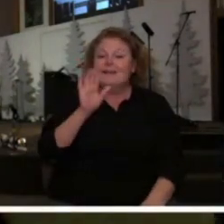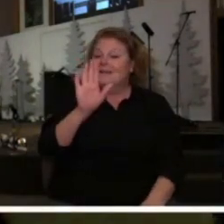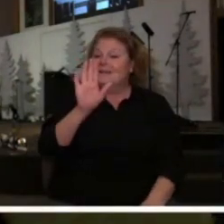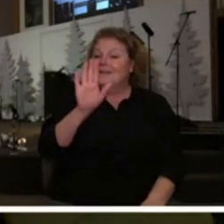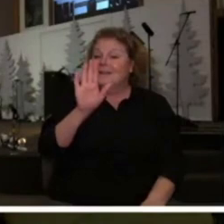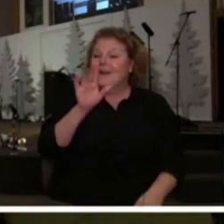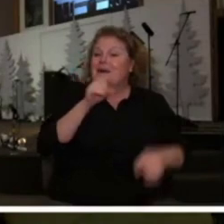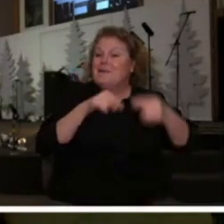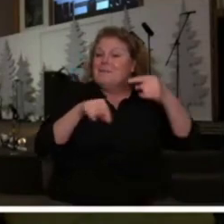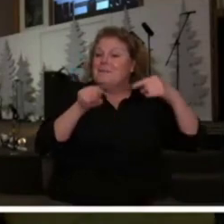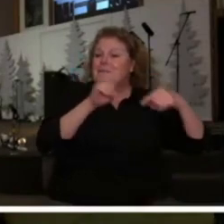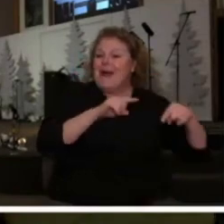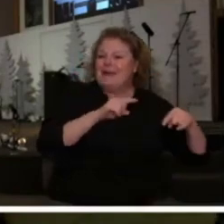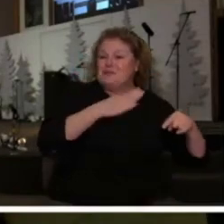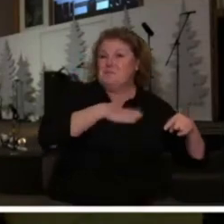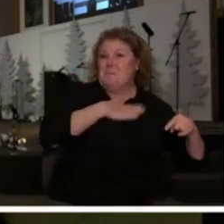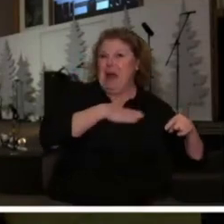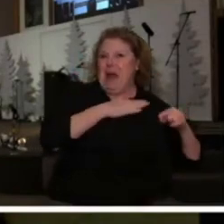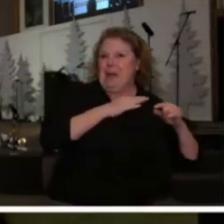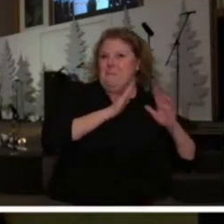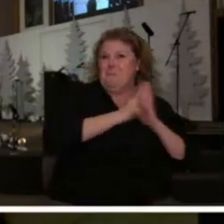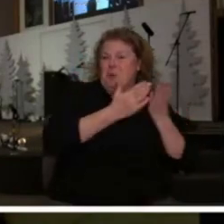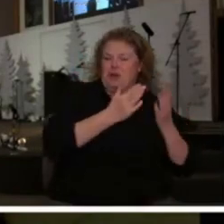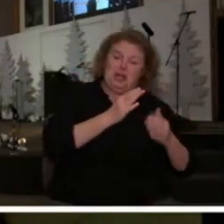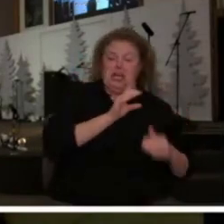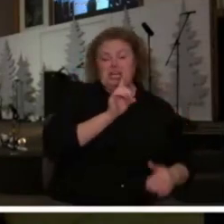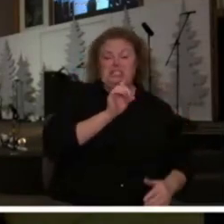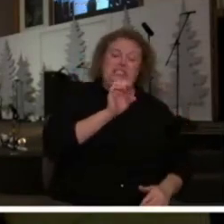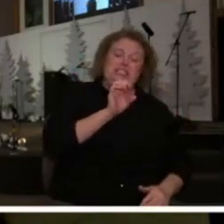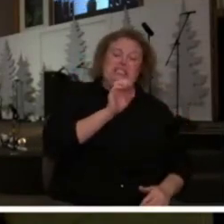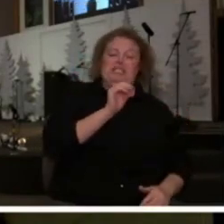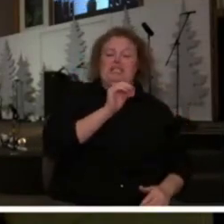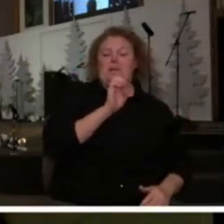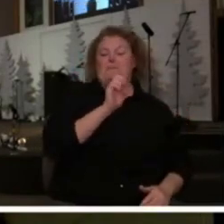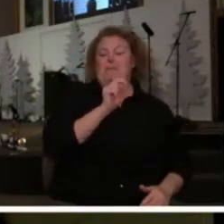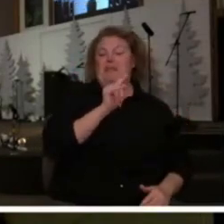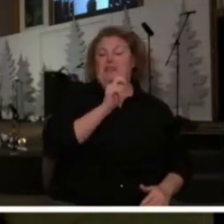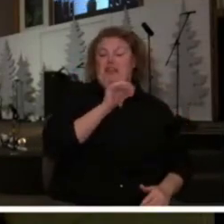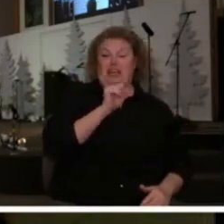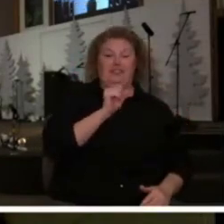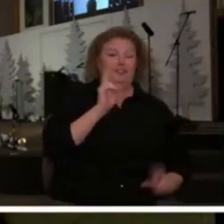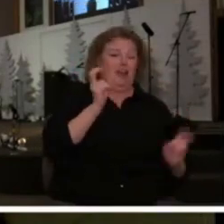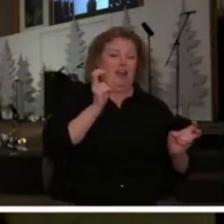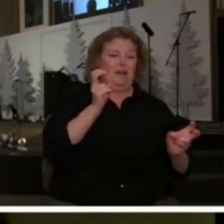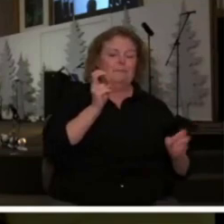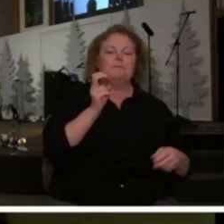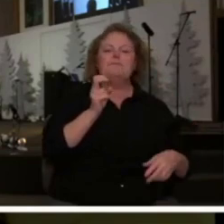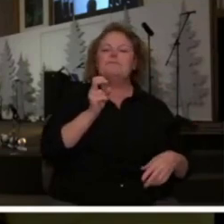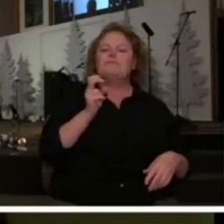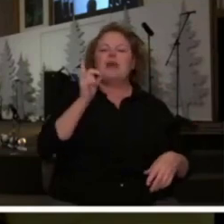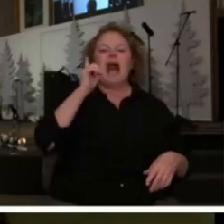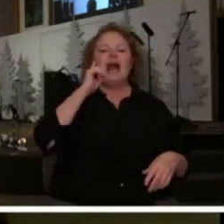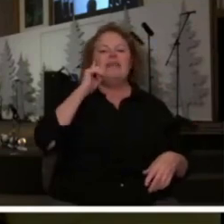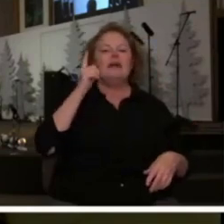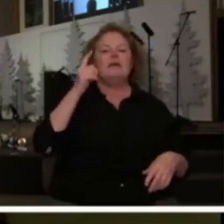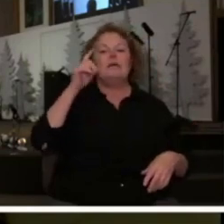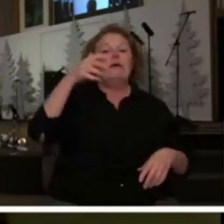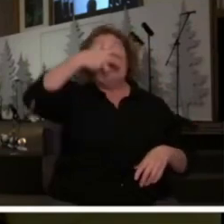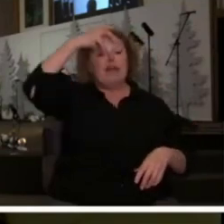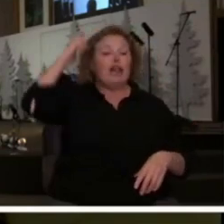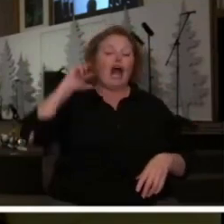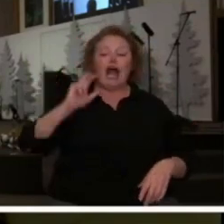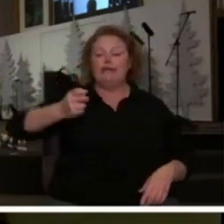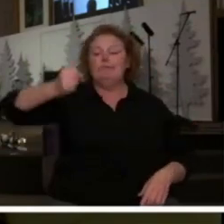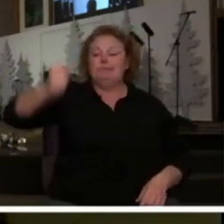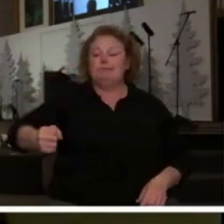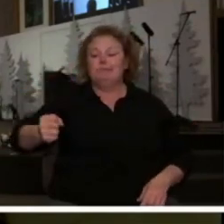the book of Dementians I believe that Daniel when he was in that den put his feet up on one lion used